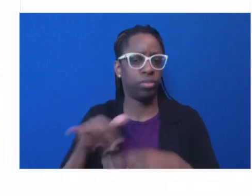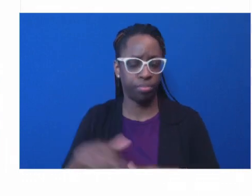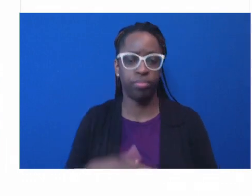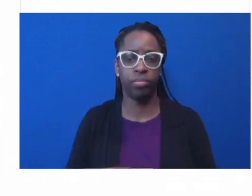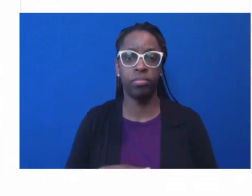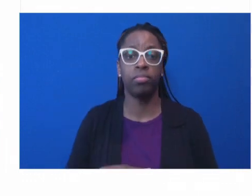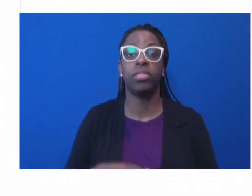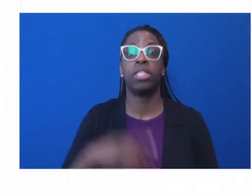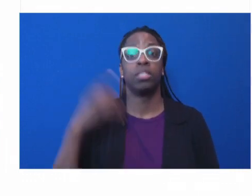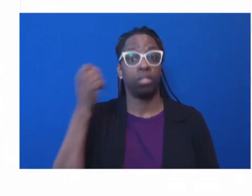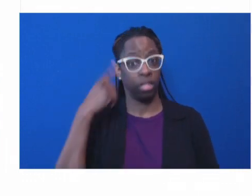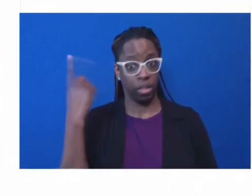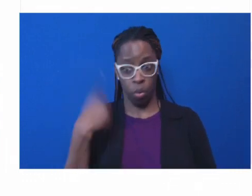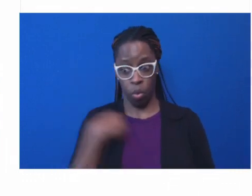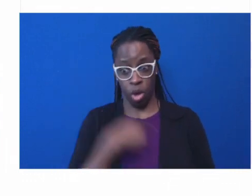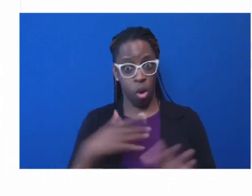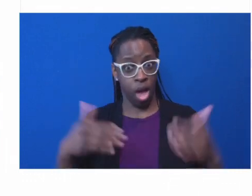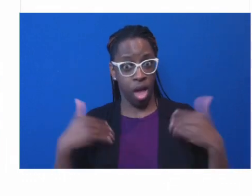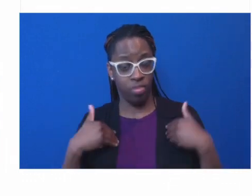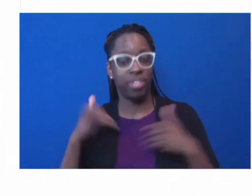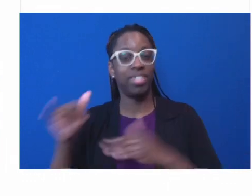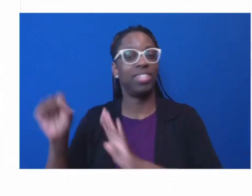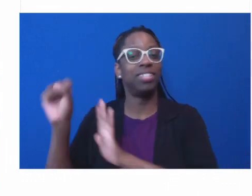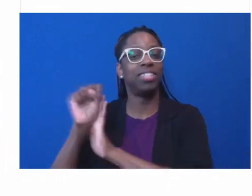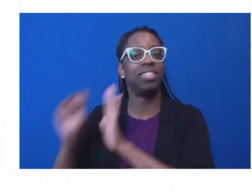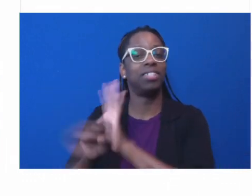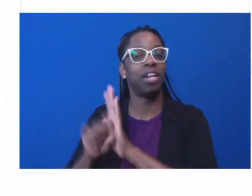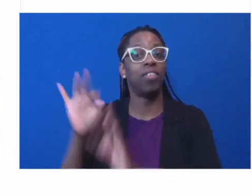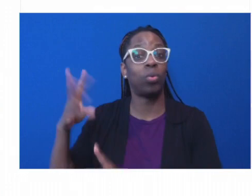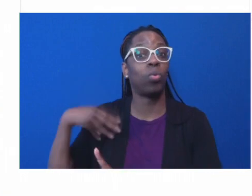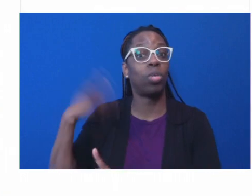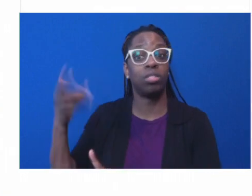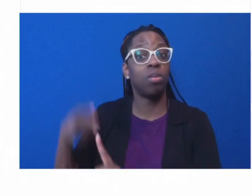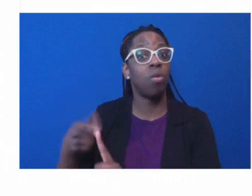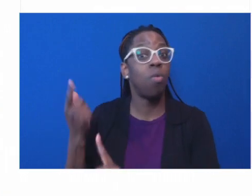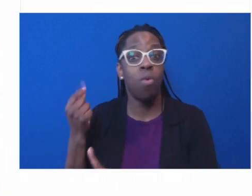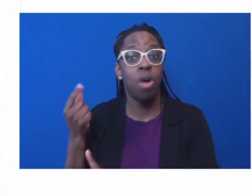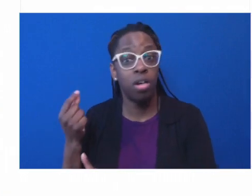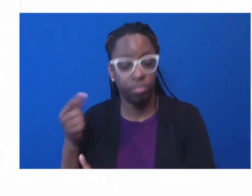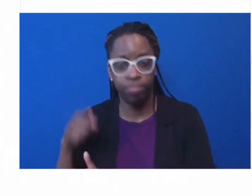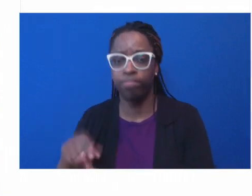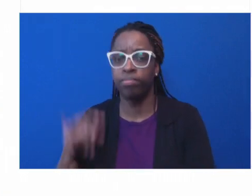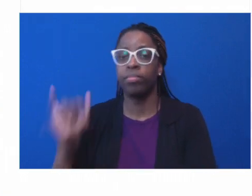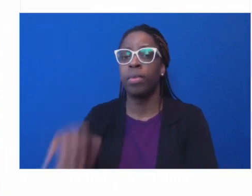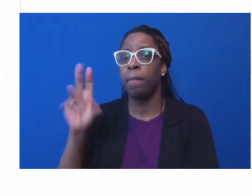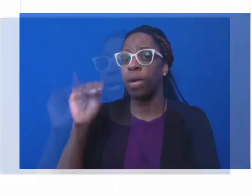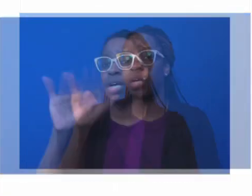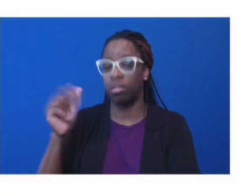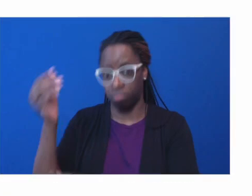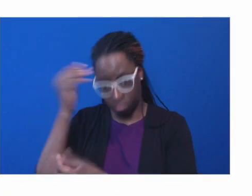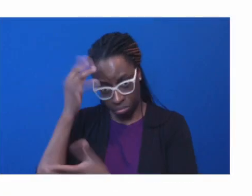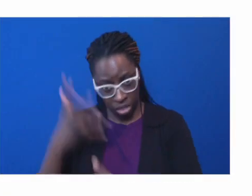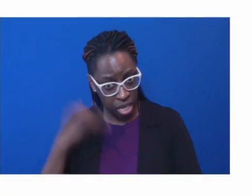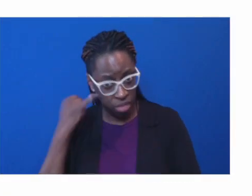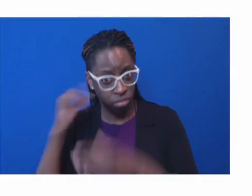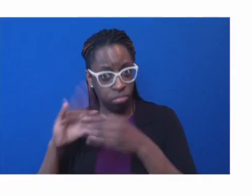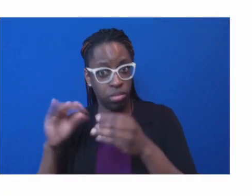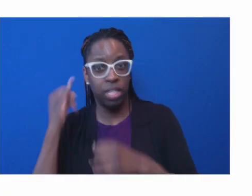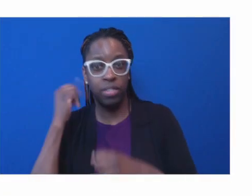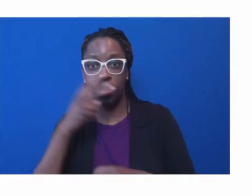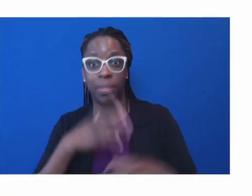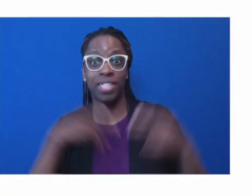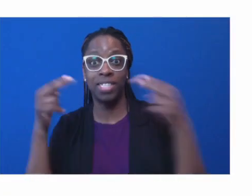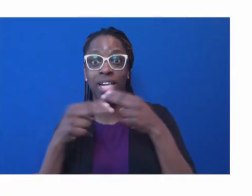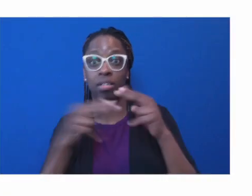my, my slides, just to make sure. Um, coming through, thank you. And as you know, previously I was in Texas for a